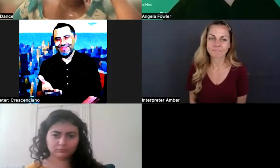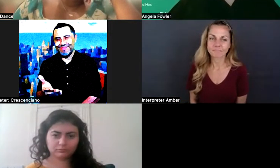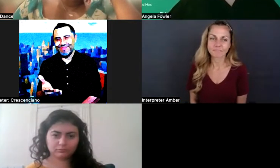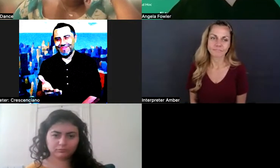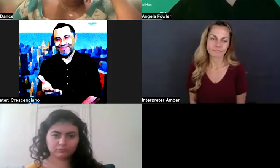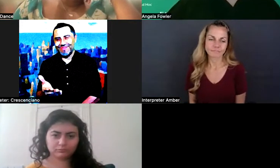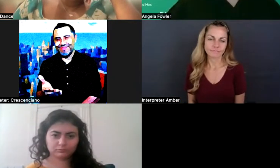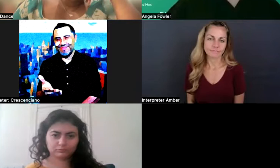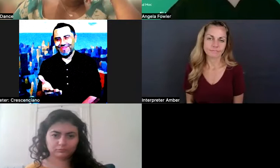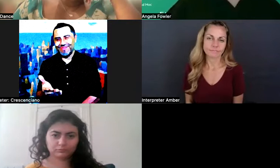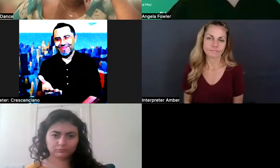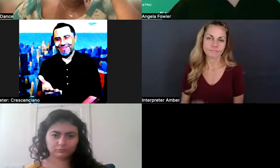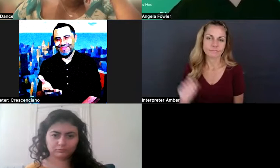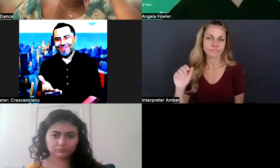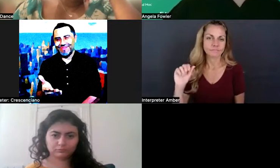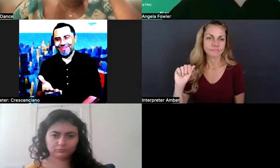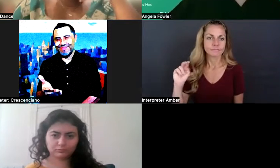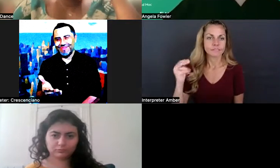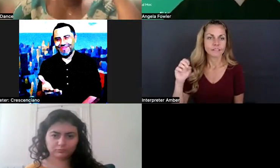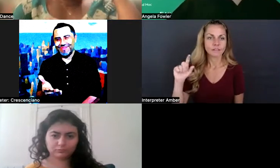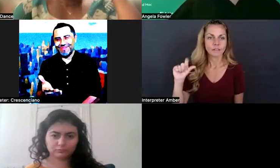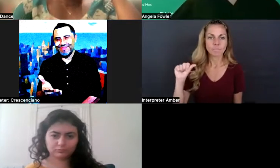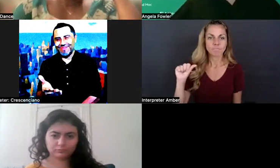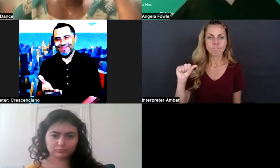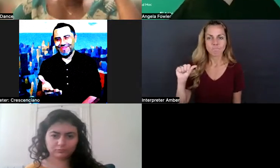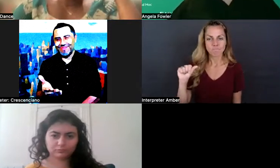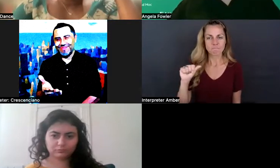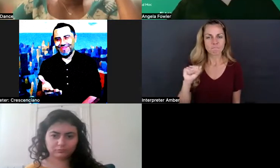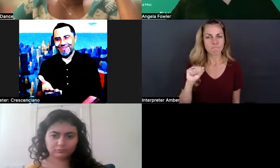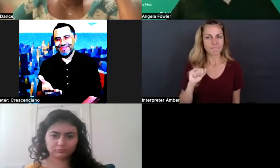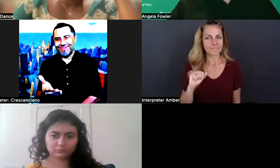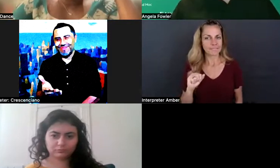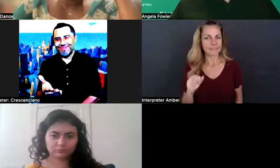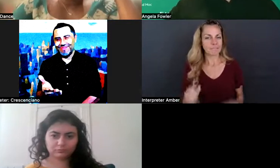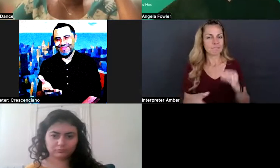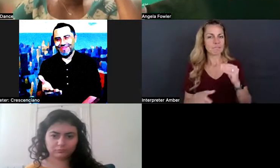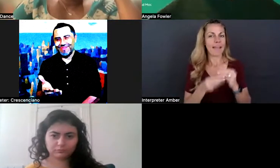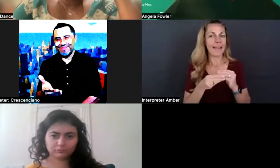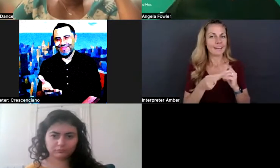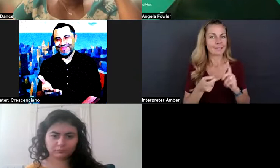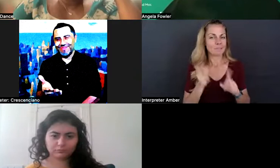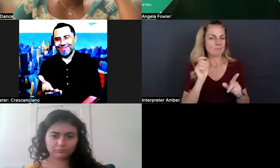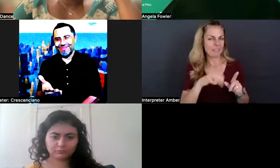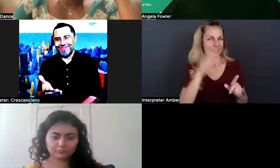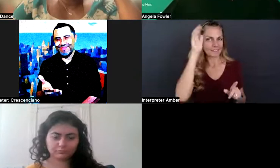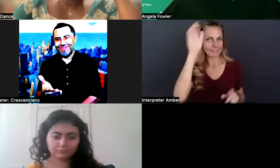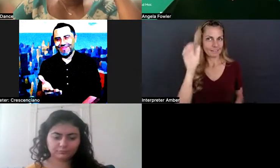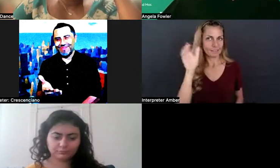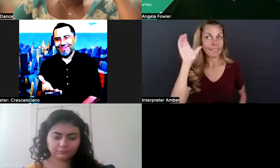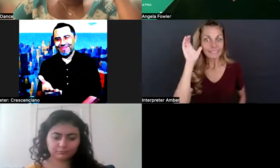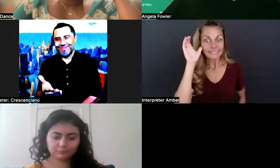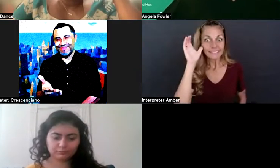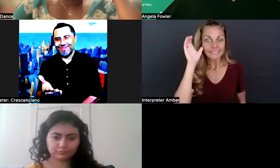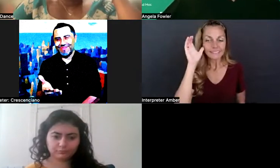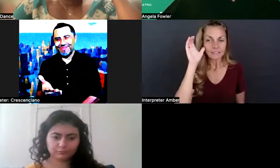And I just want to, um, take off from the, the, the concept of listening, you know, we